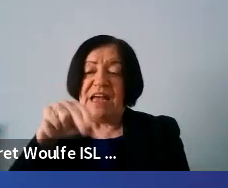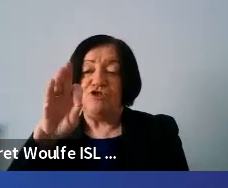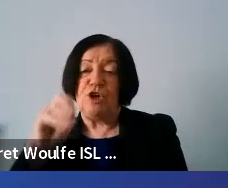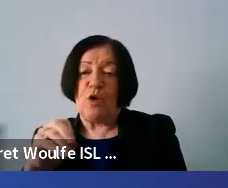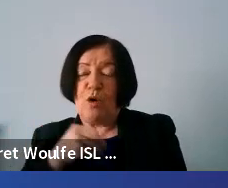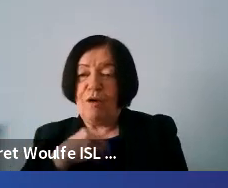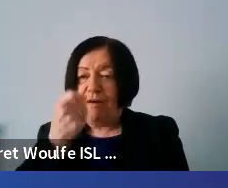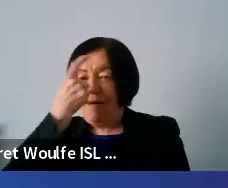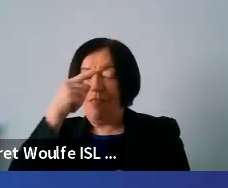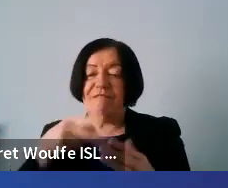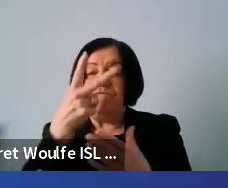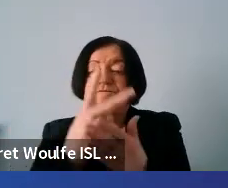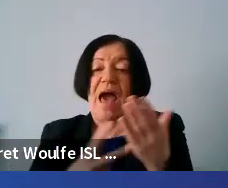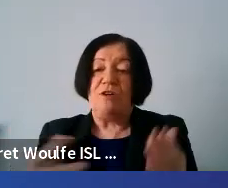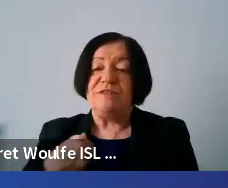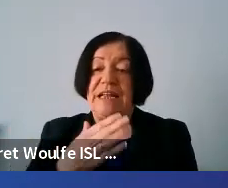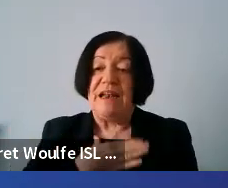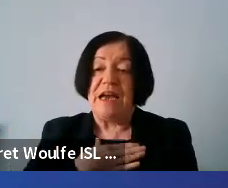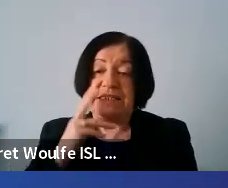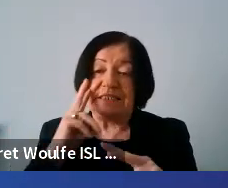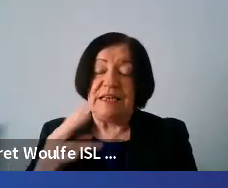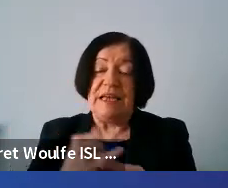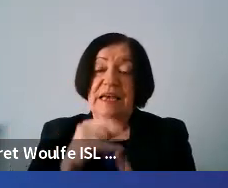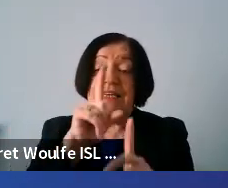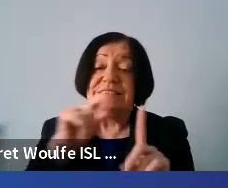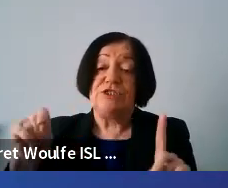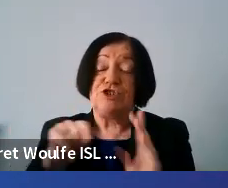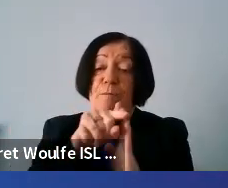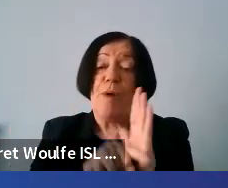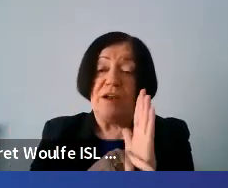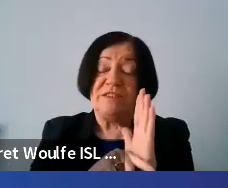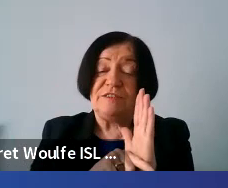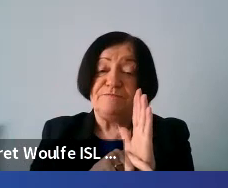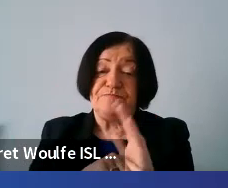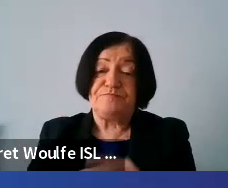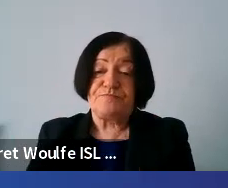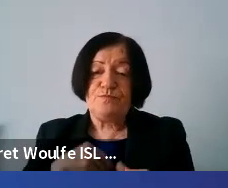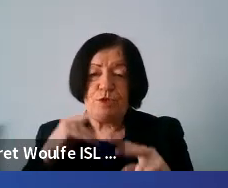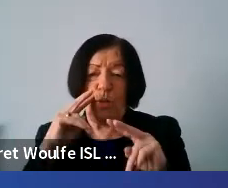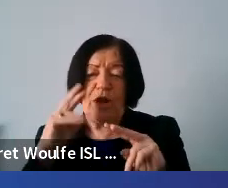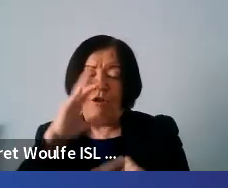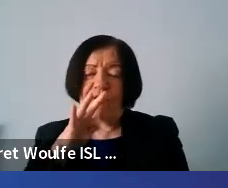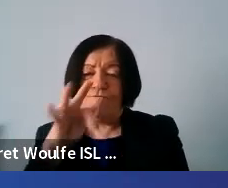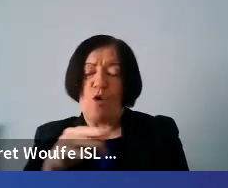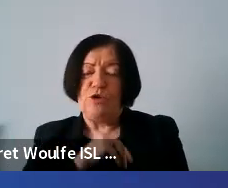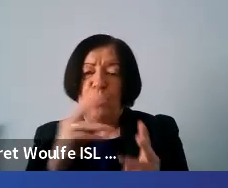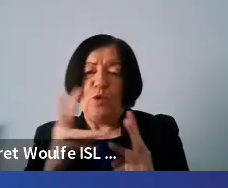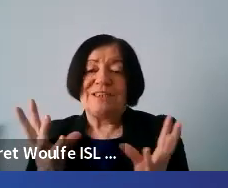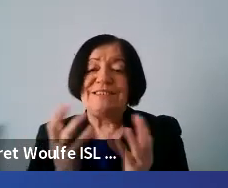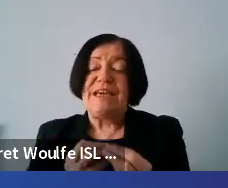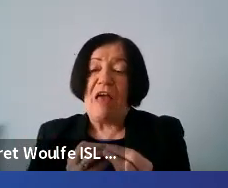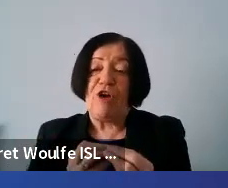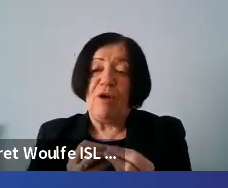to come up with the values that they would like to see in digital policies and uh we look forward really to working together